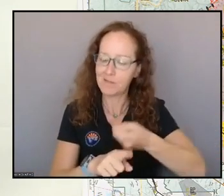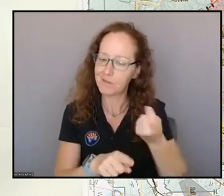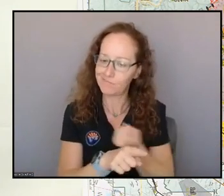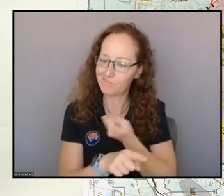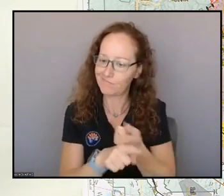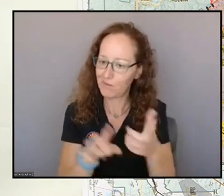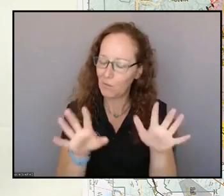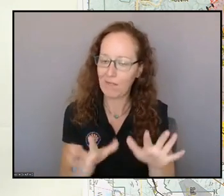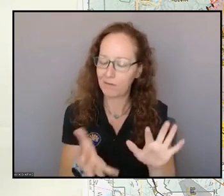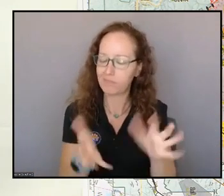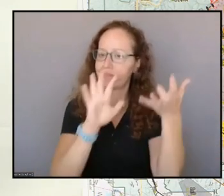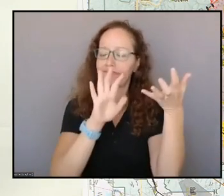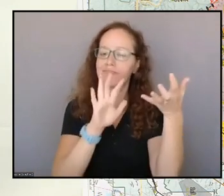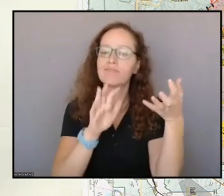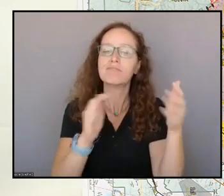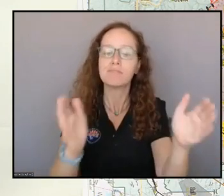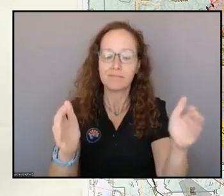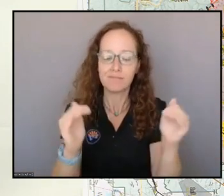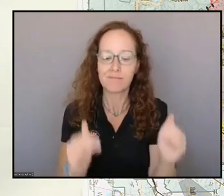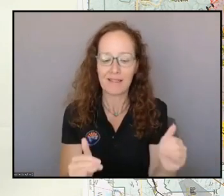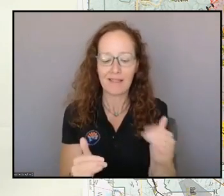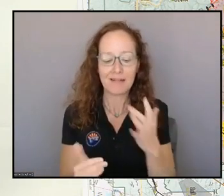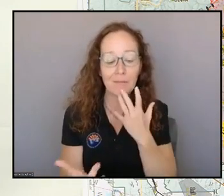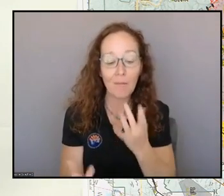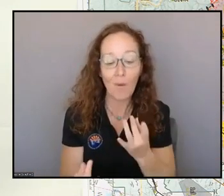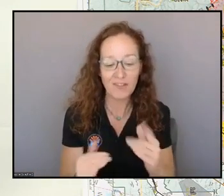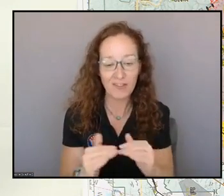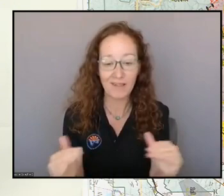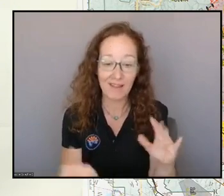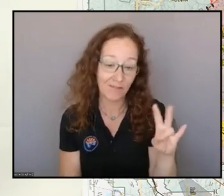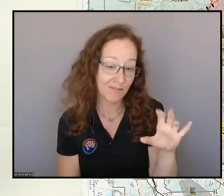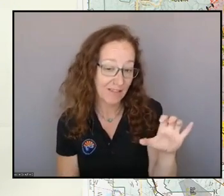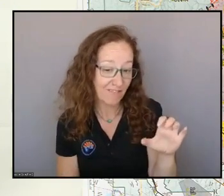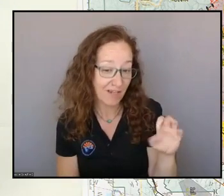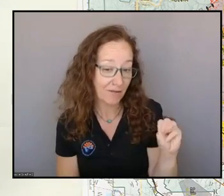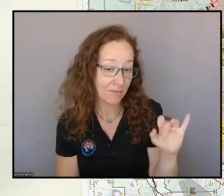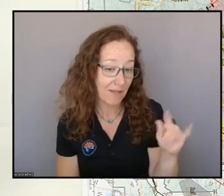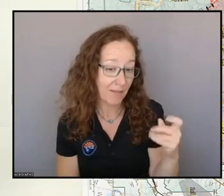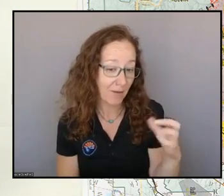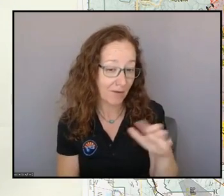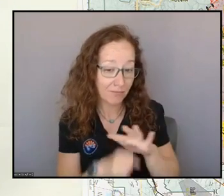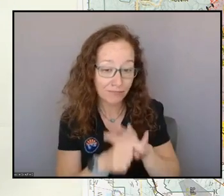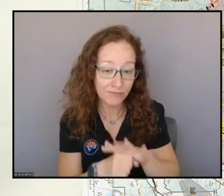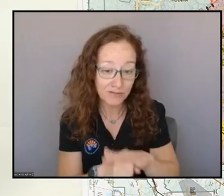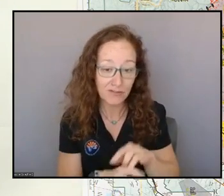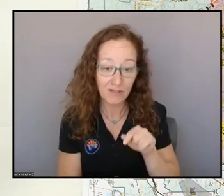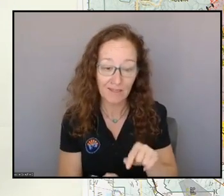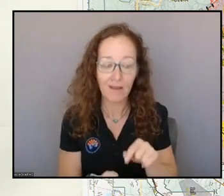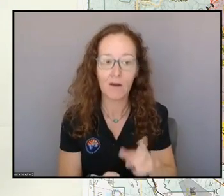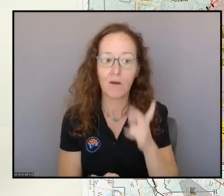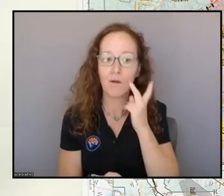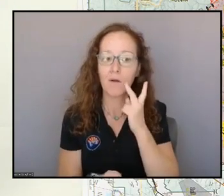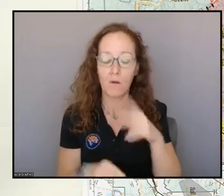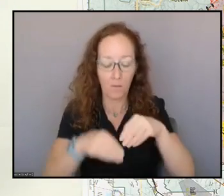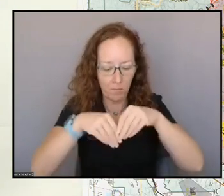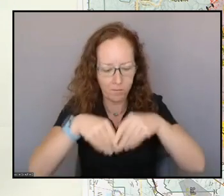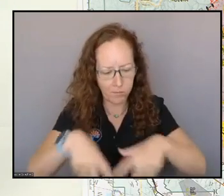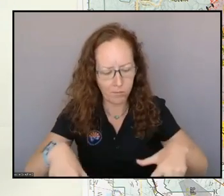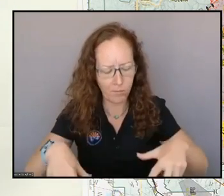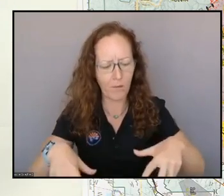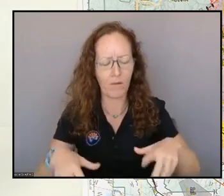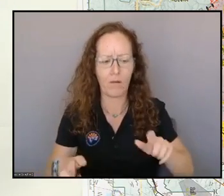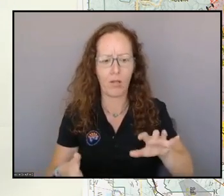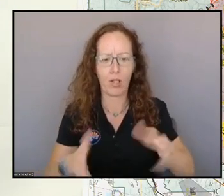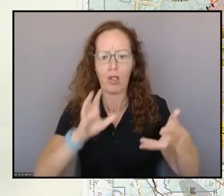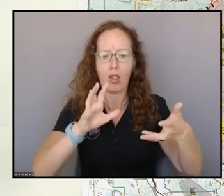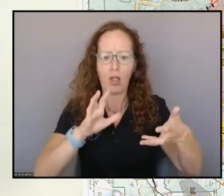layer, that 700 millibar layer, that's when we see all the different changes, the cause and effect, we see that get disturbed